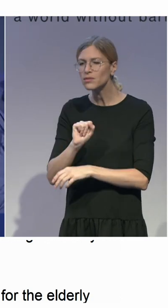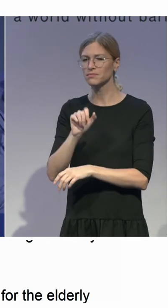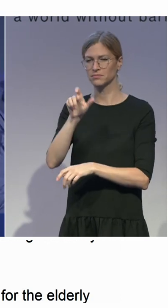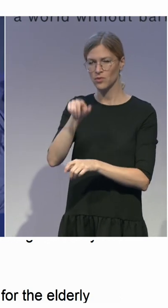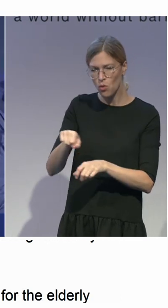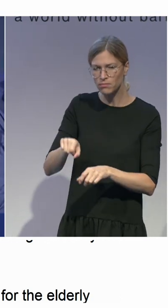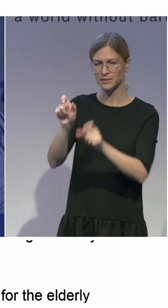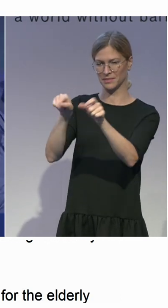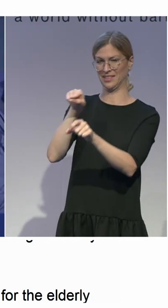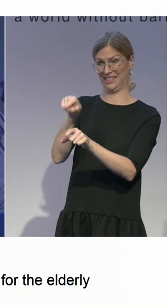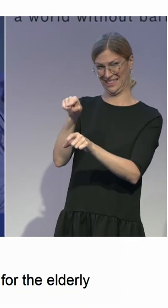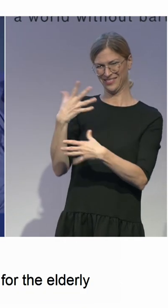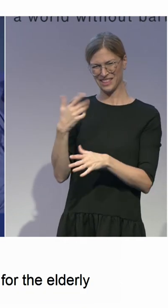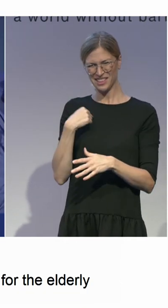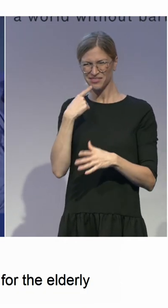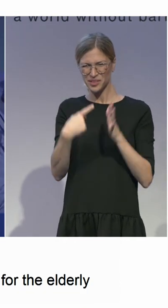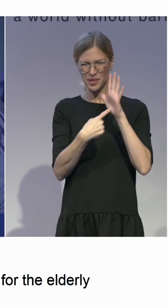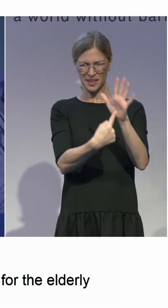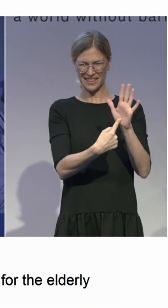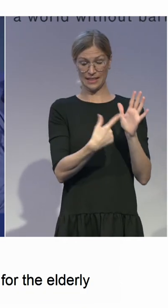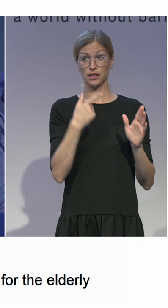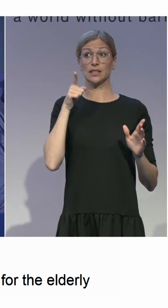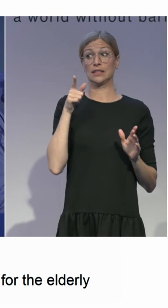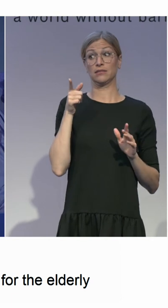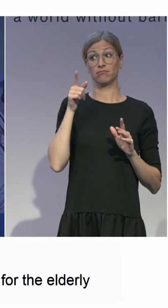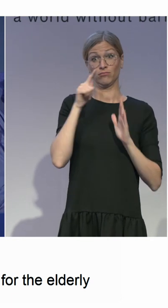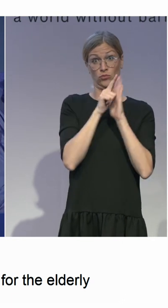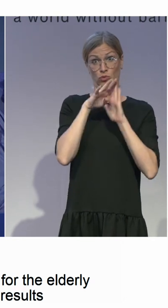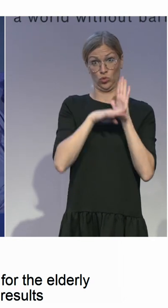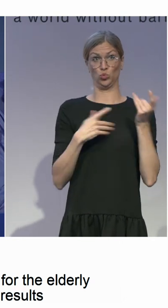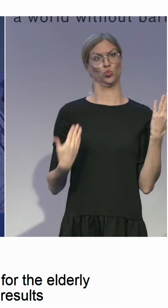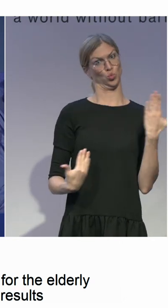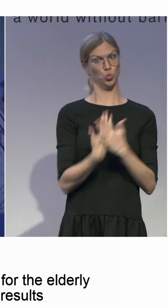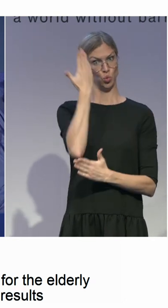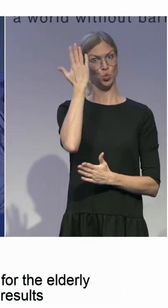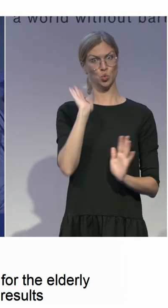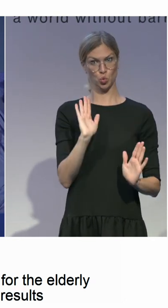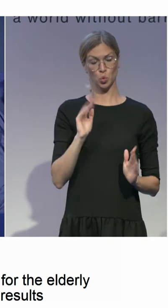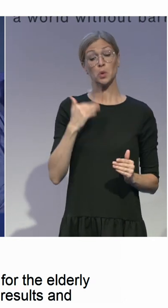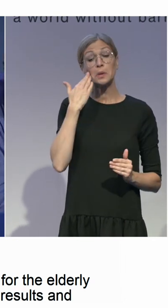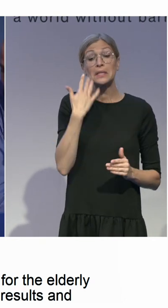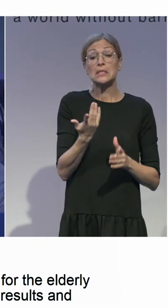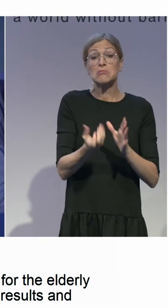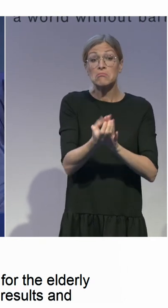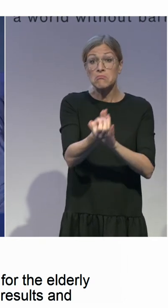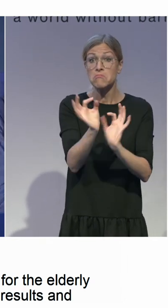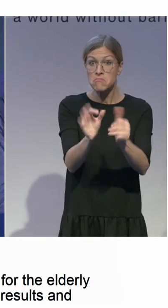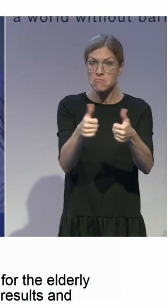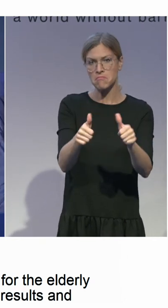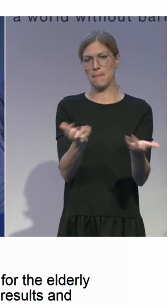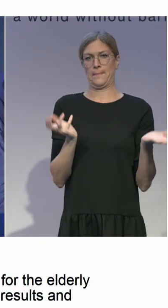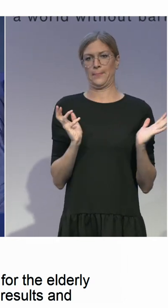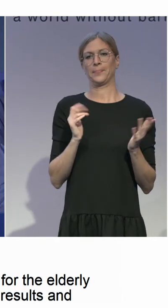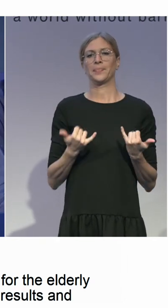see better results and decreasing the number of guardianship that automatically being appointed.